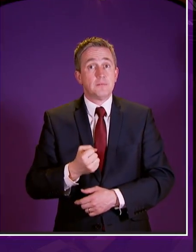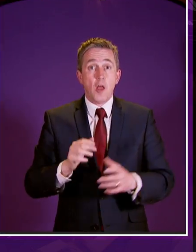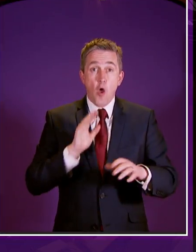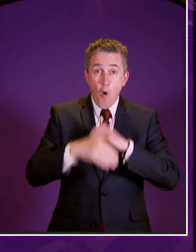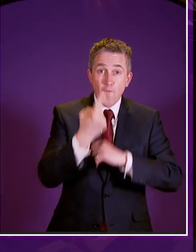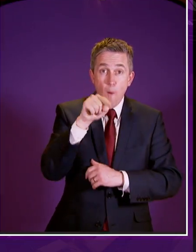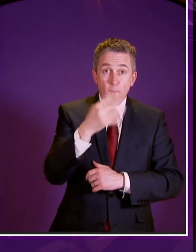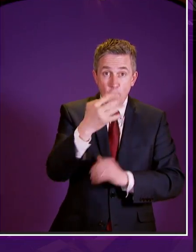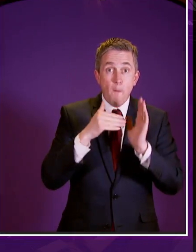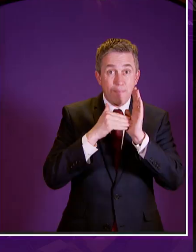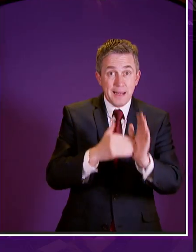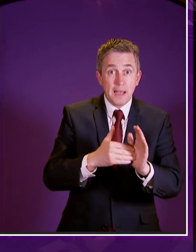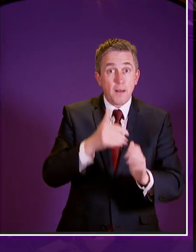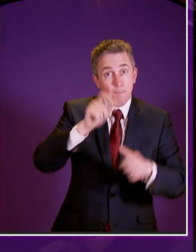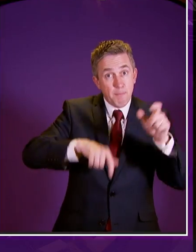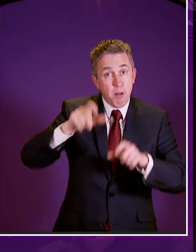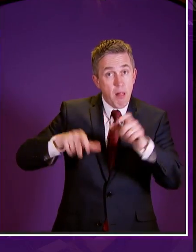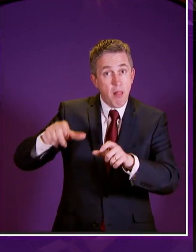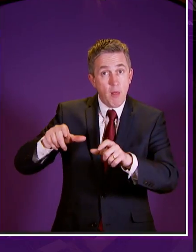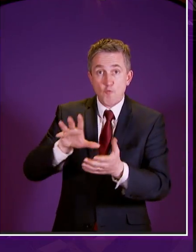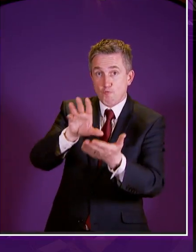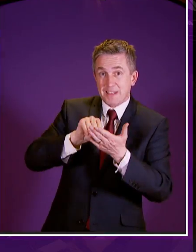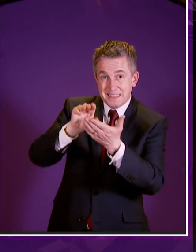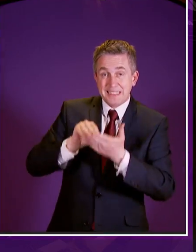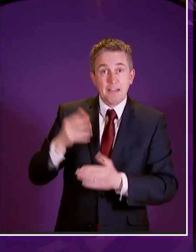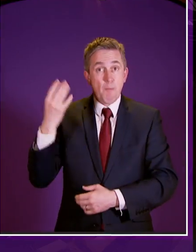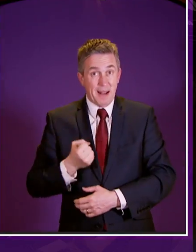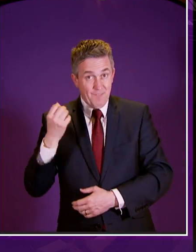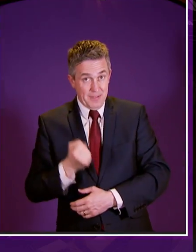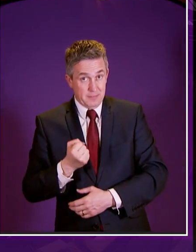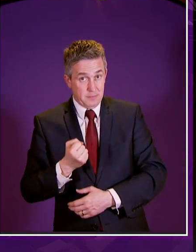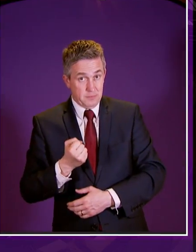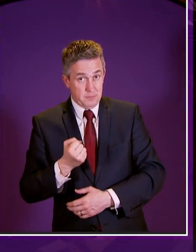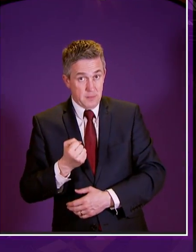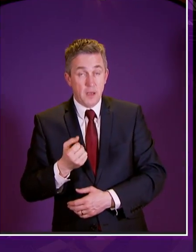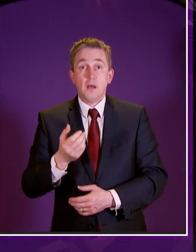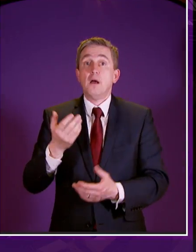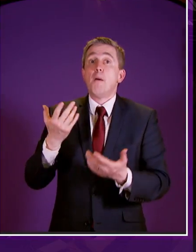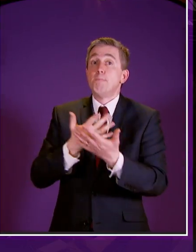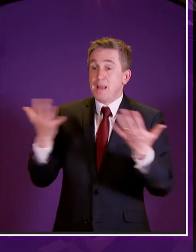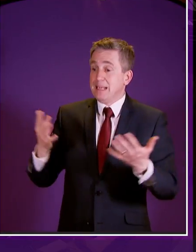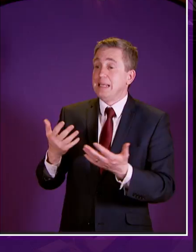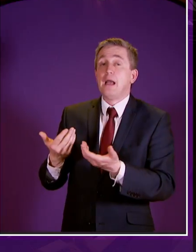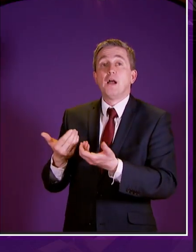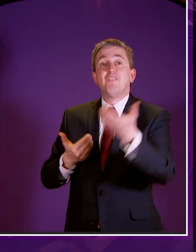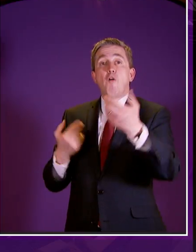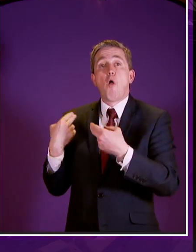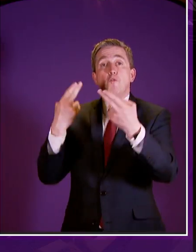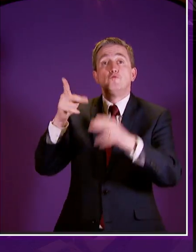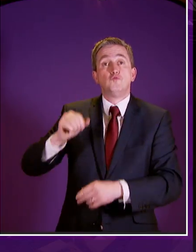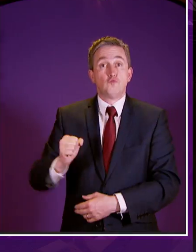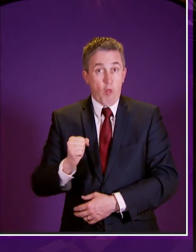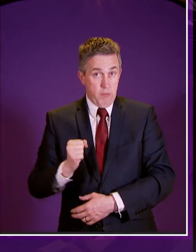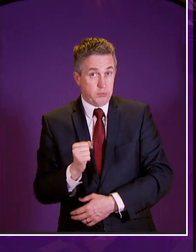.4 million benefits that will be devolved and benefits that can be transformed we will start